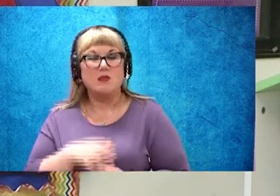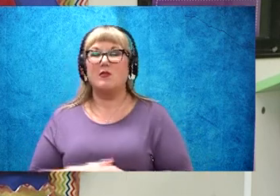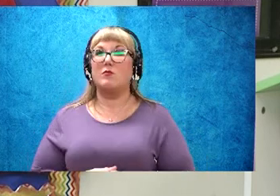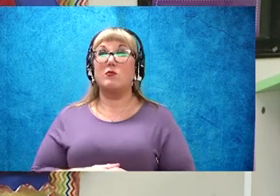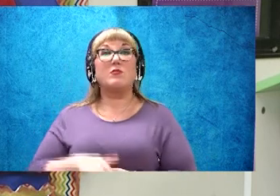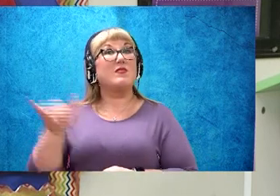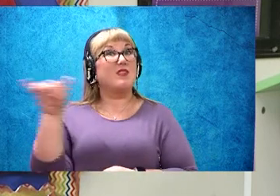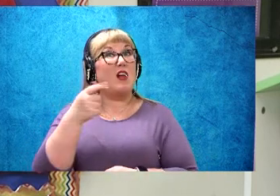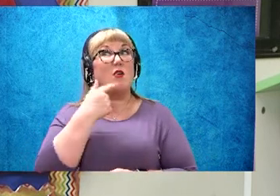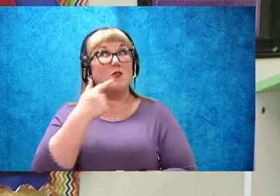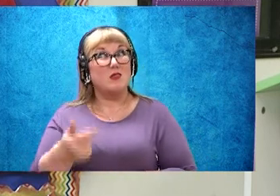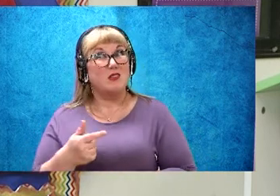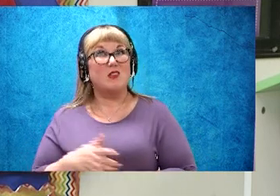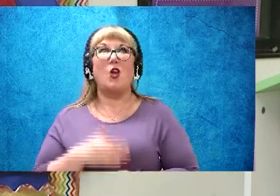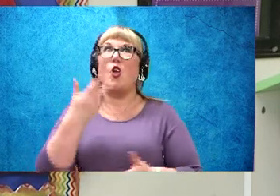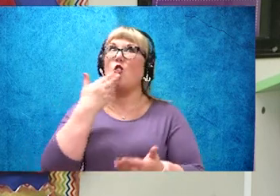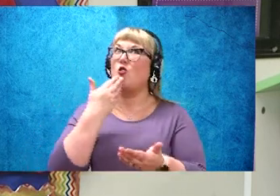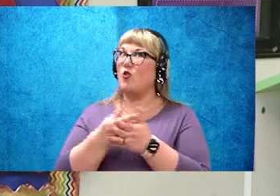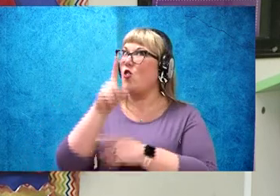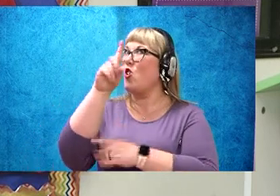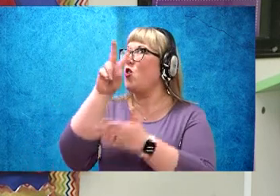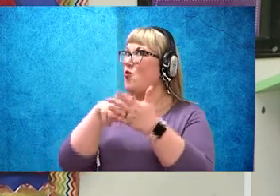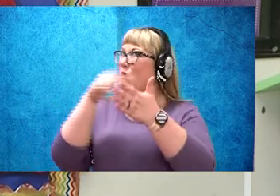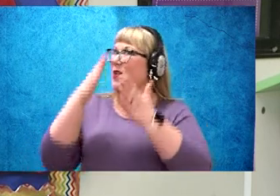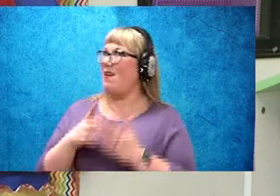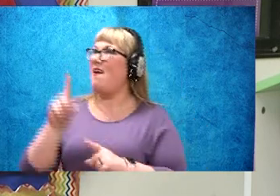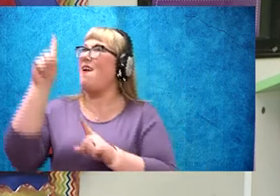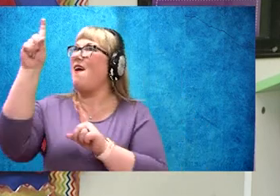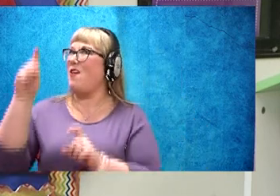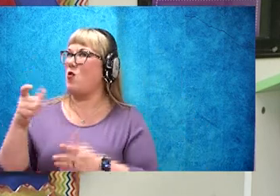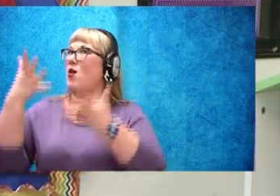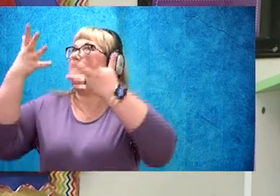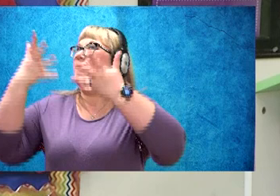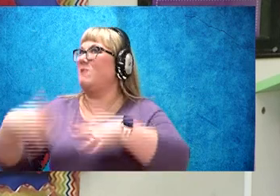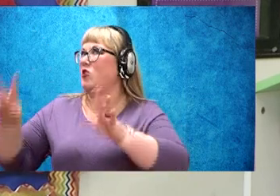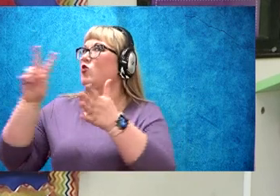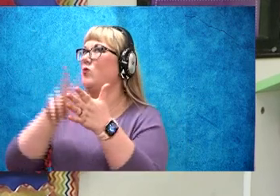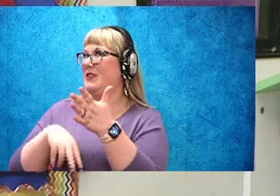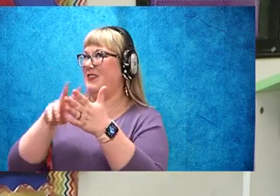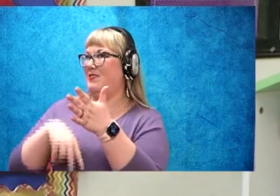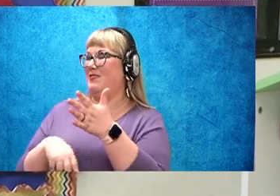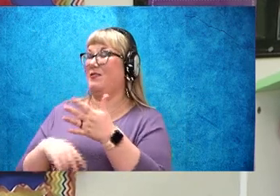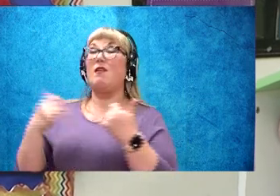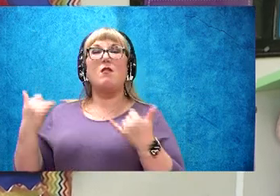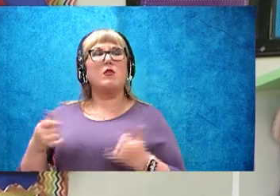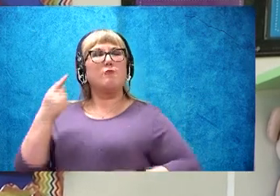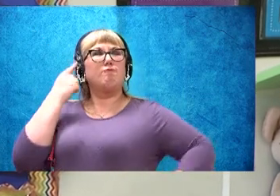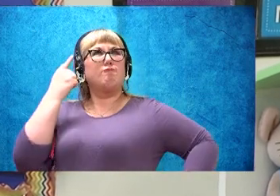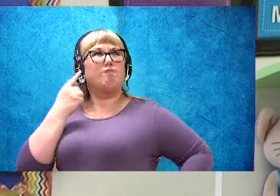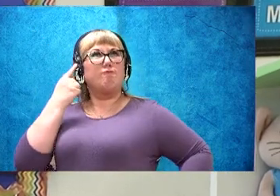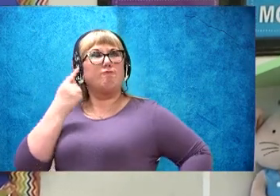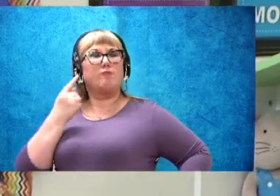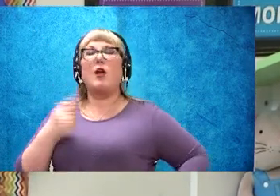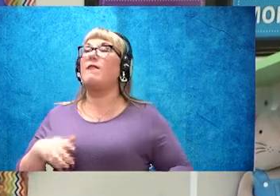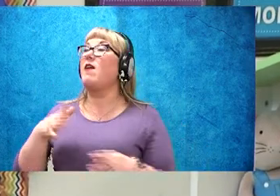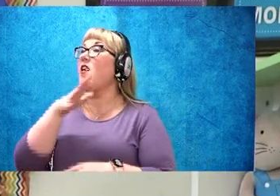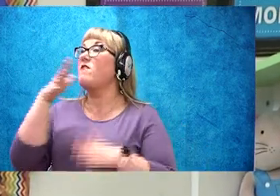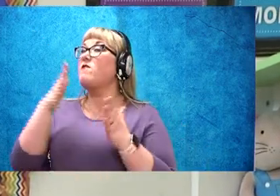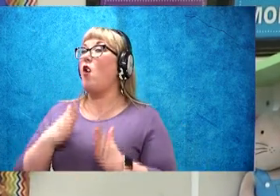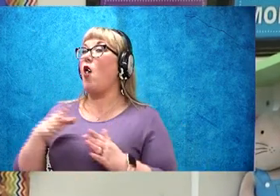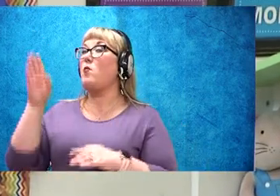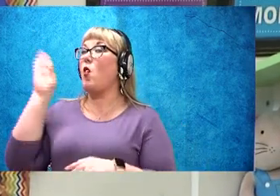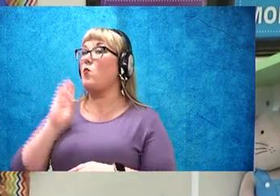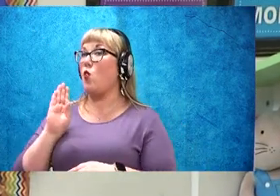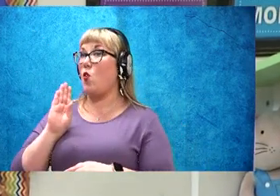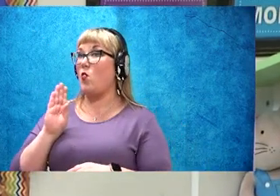Also, I told you that good readers ask questions after they read. So now I'm wondering, since Farmer Brown know what